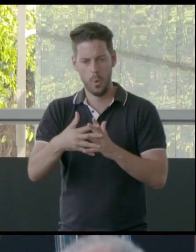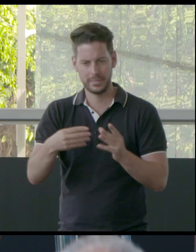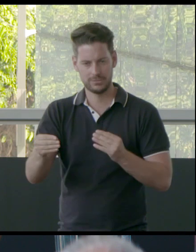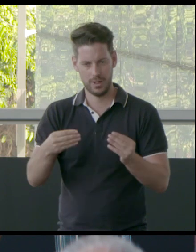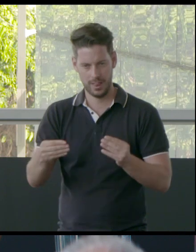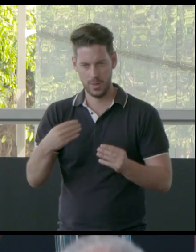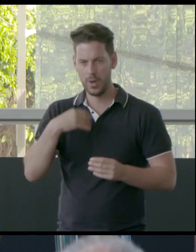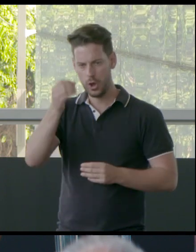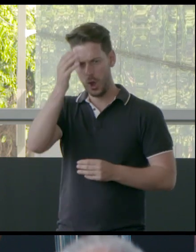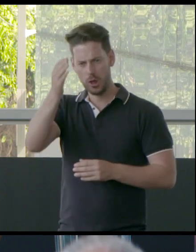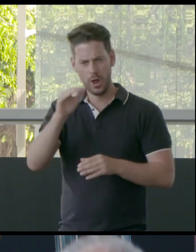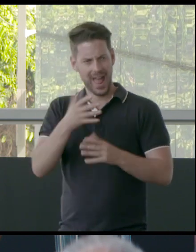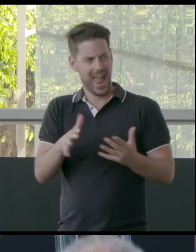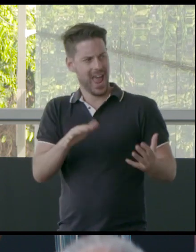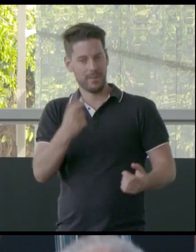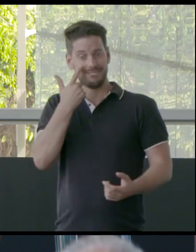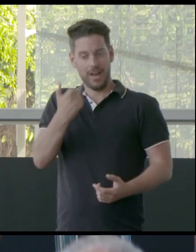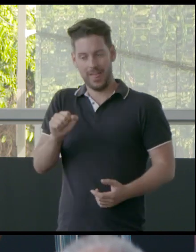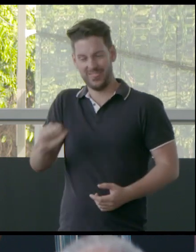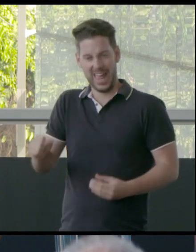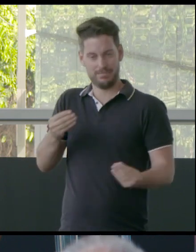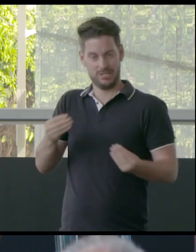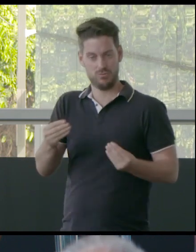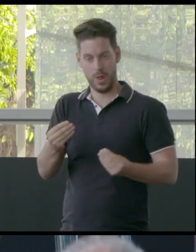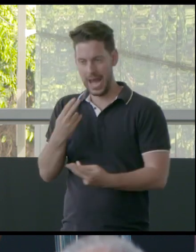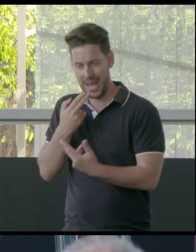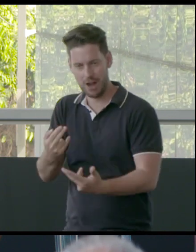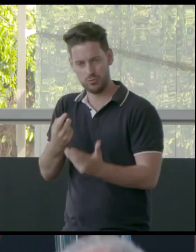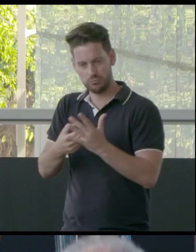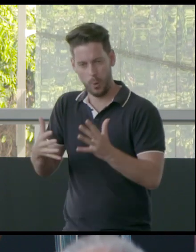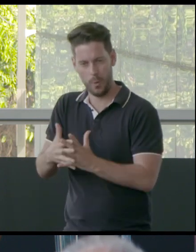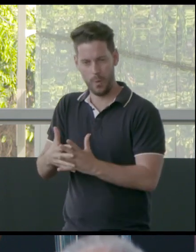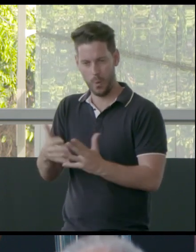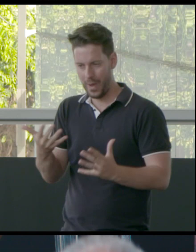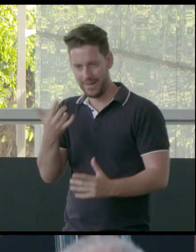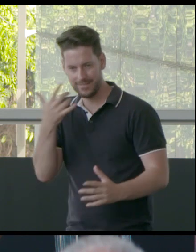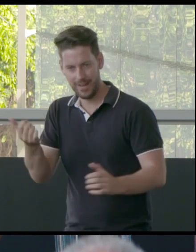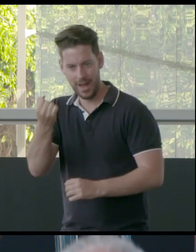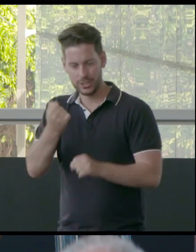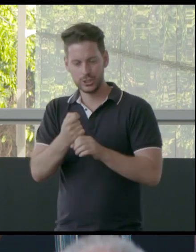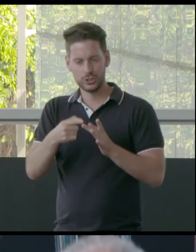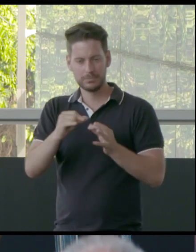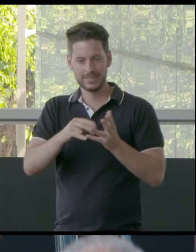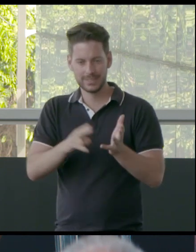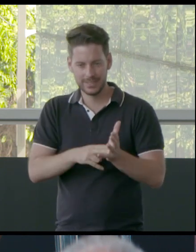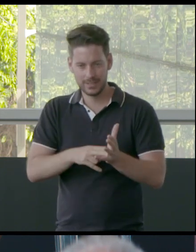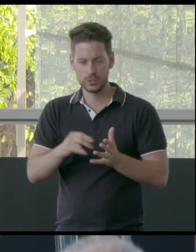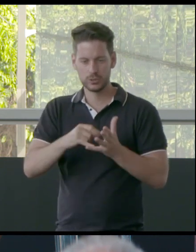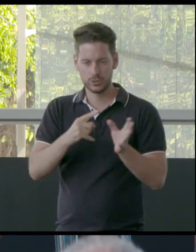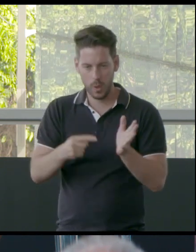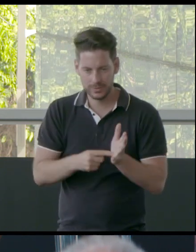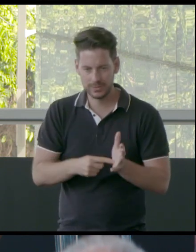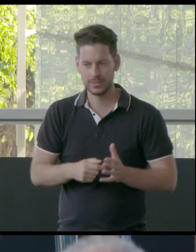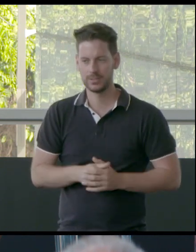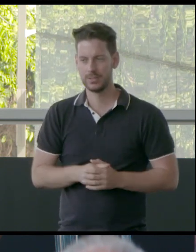talk about the knowledge of how to find that particular material that grows naturally. Gypsum, for example, as well as salt.